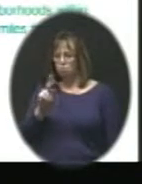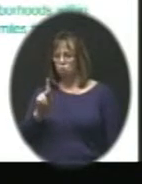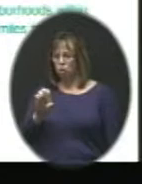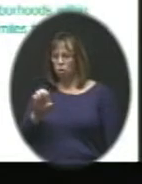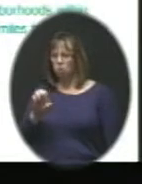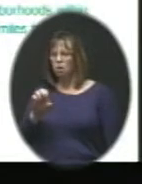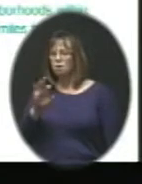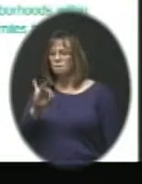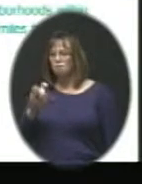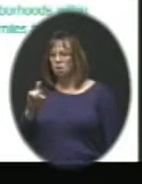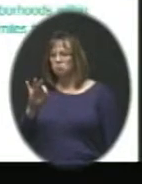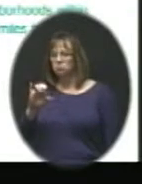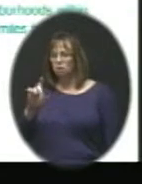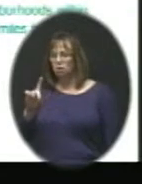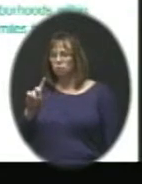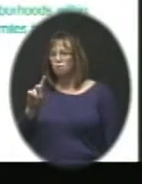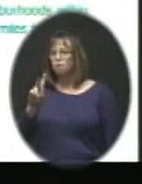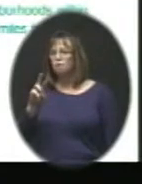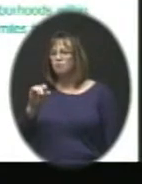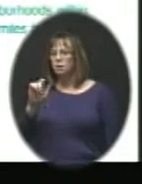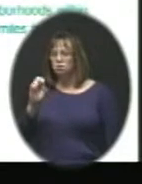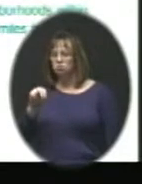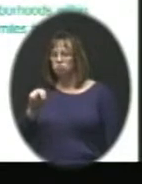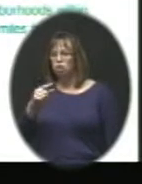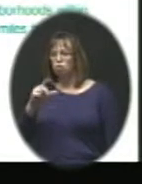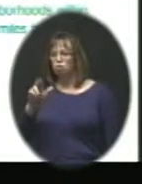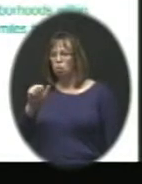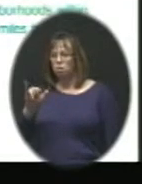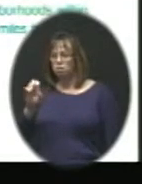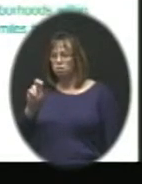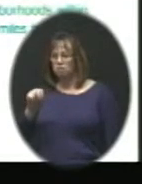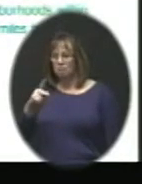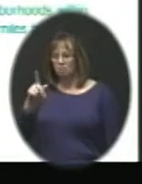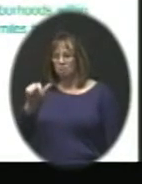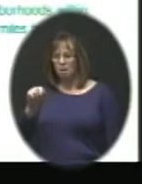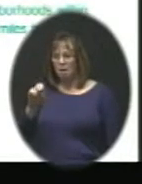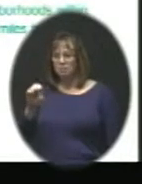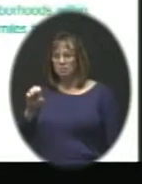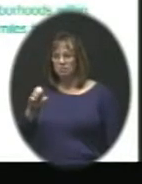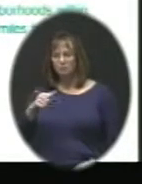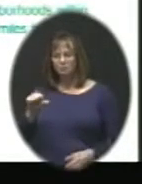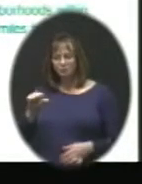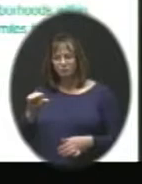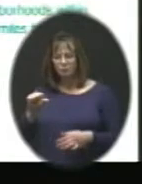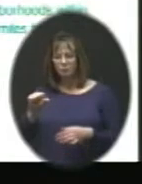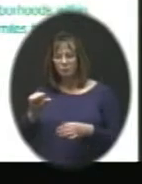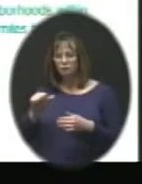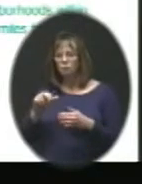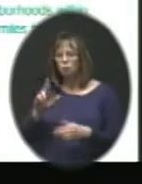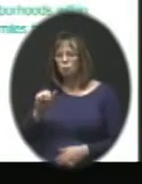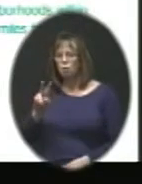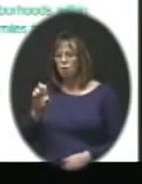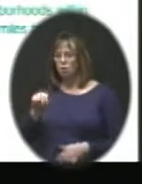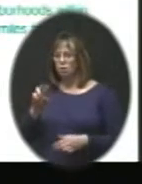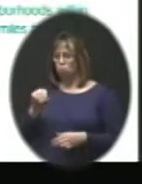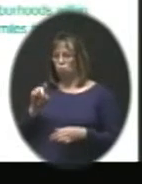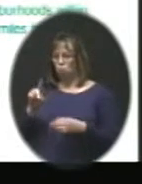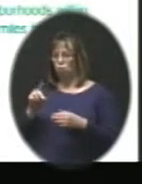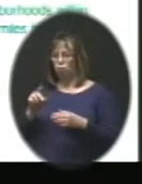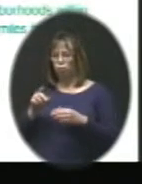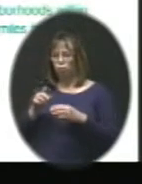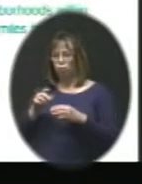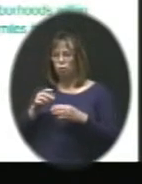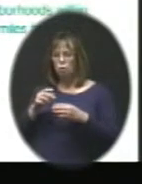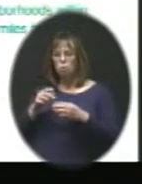Grayson Place. For any of the homes currently in that Ravenwood, we showed that really dense populated area with that school